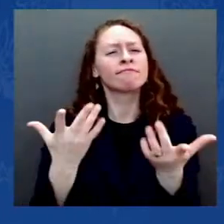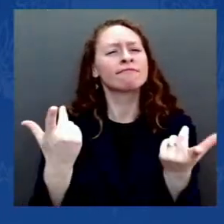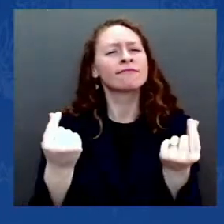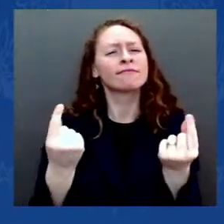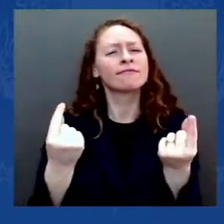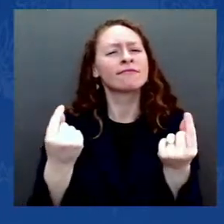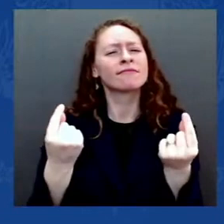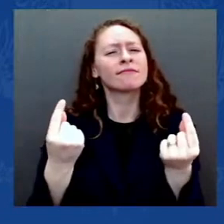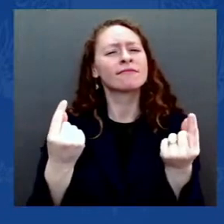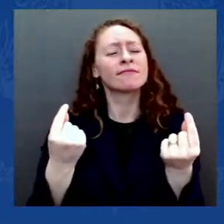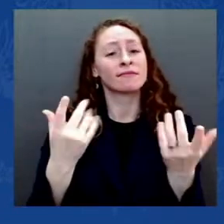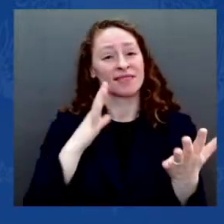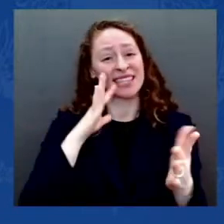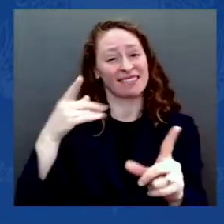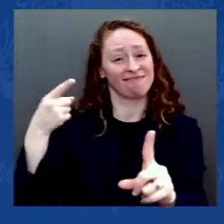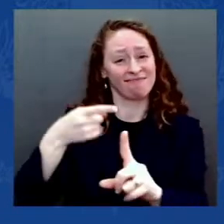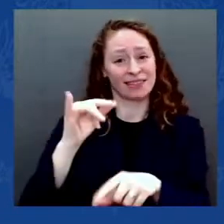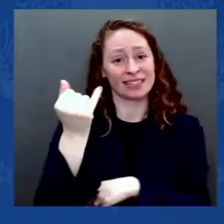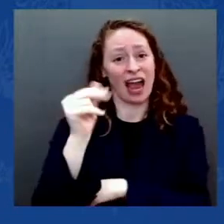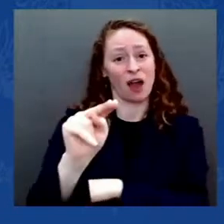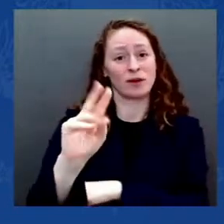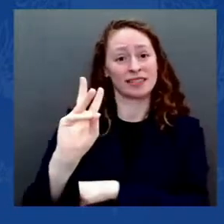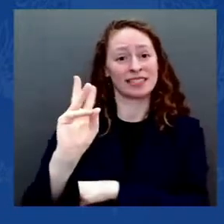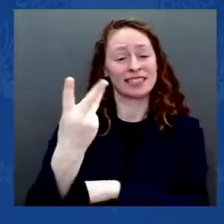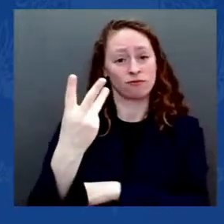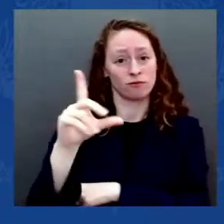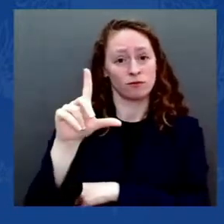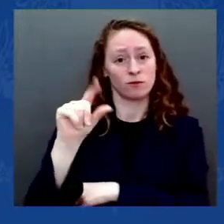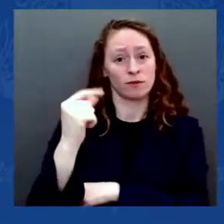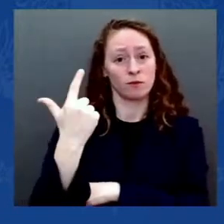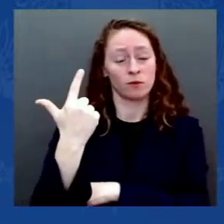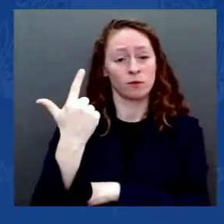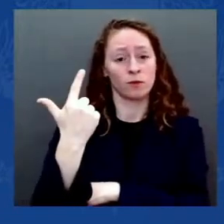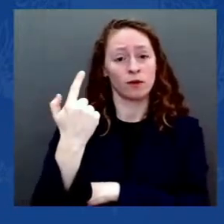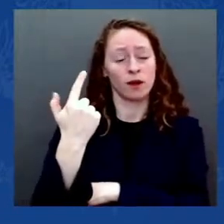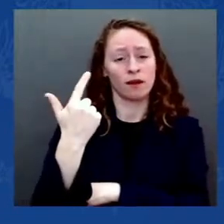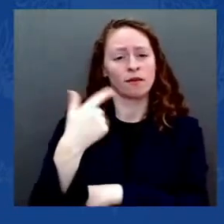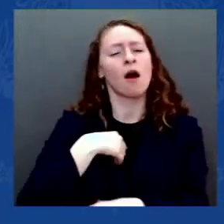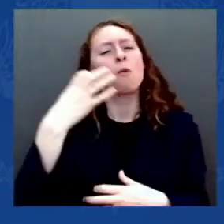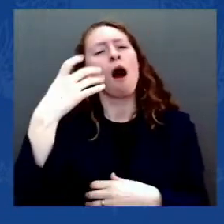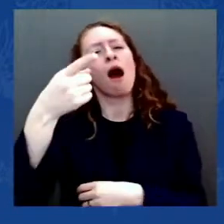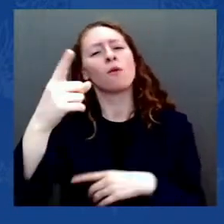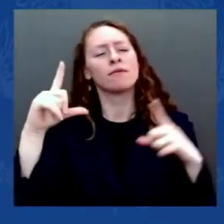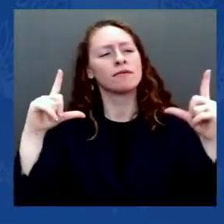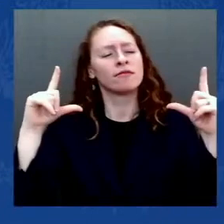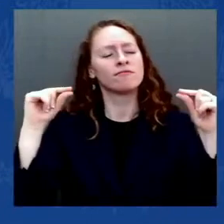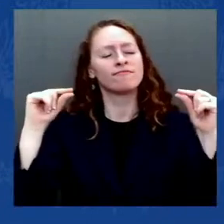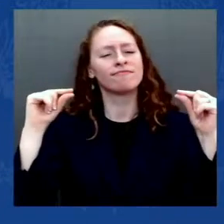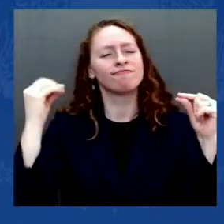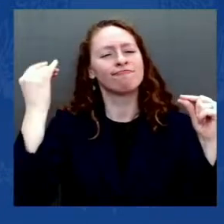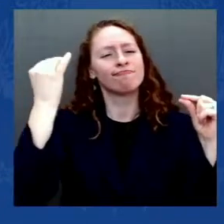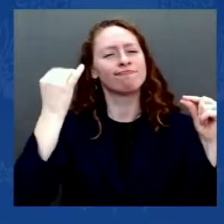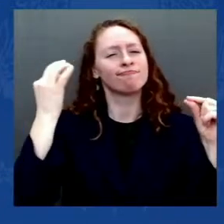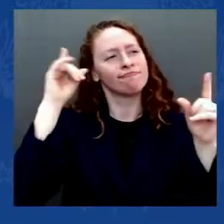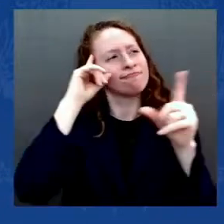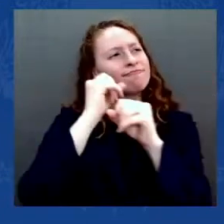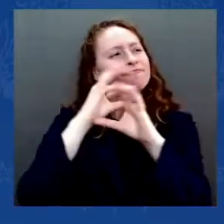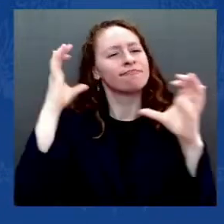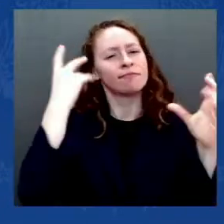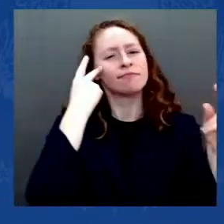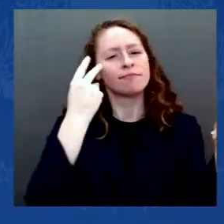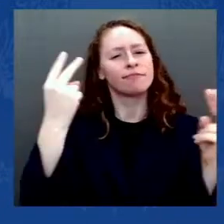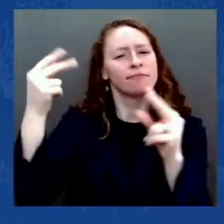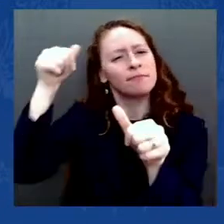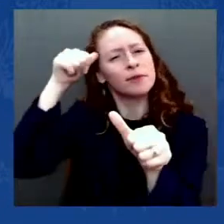Close your eyes. Go back to that day. What do you see? Rioters